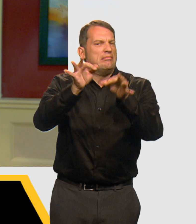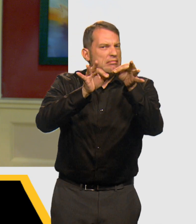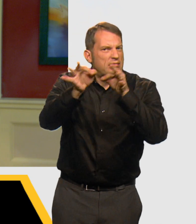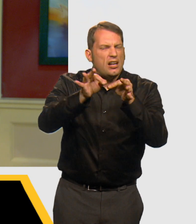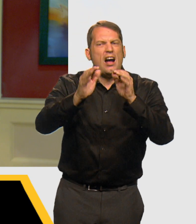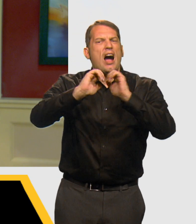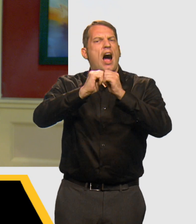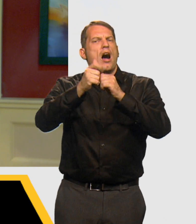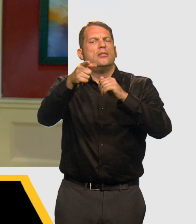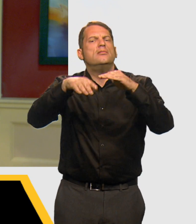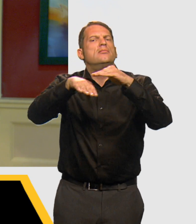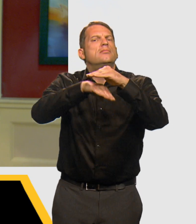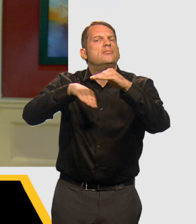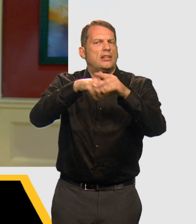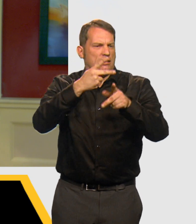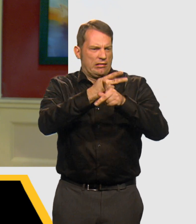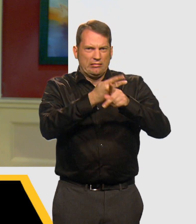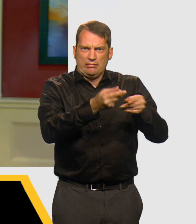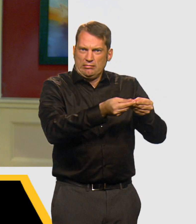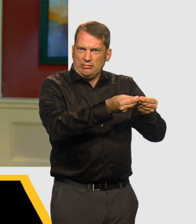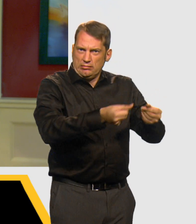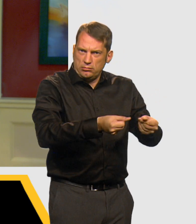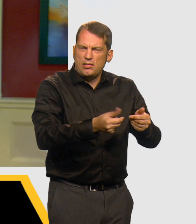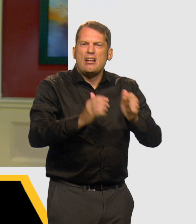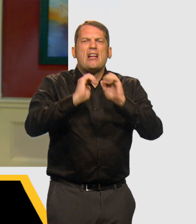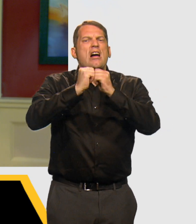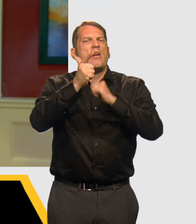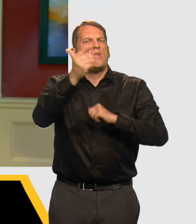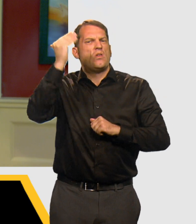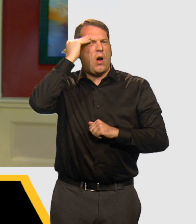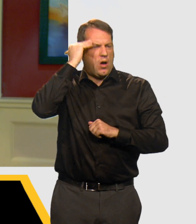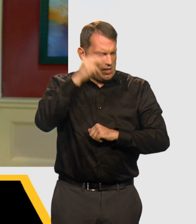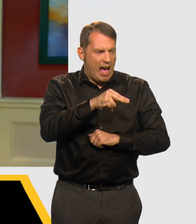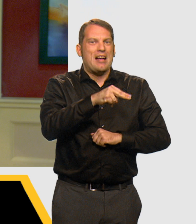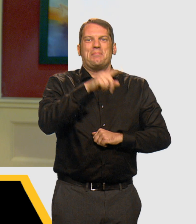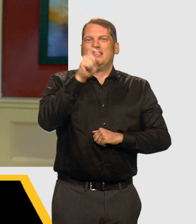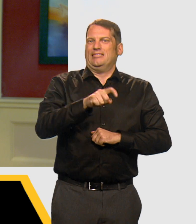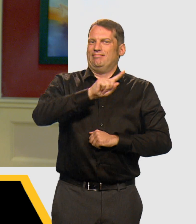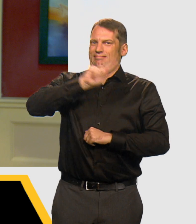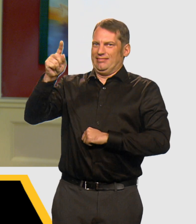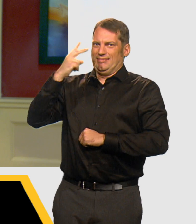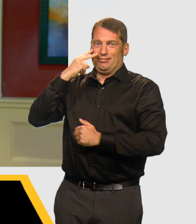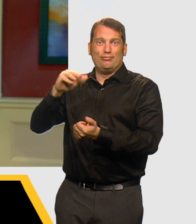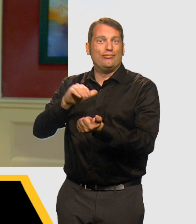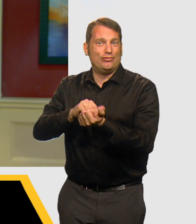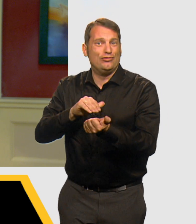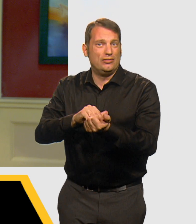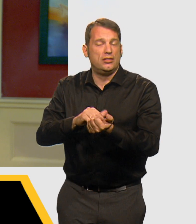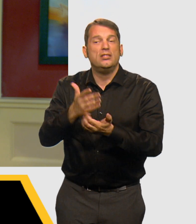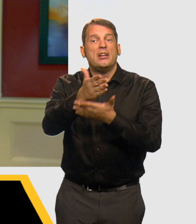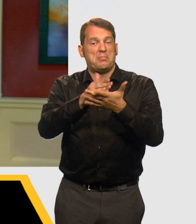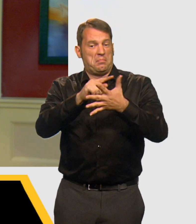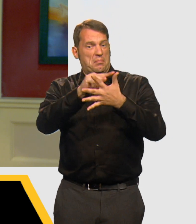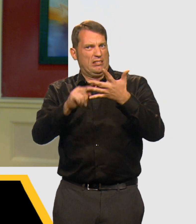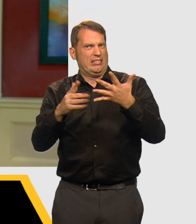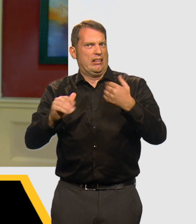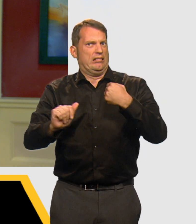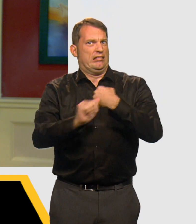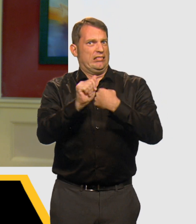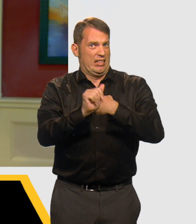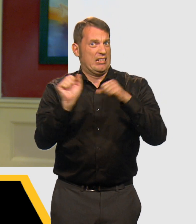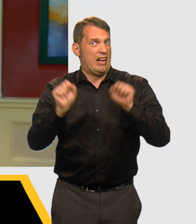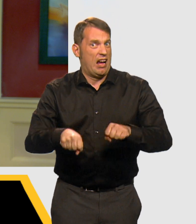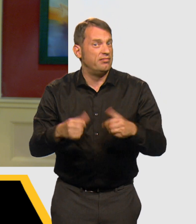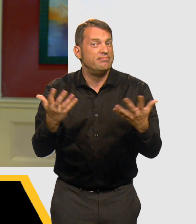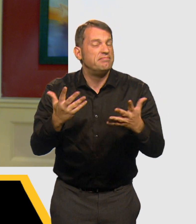infections and injuries as well as described basic wound care and red flags requiring medical attention. Some of